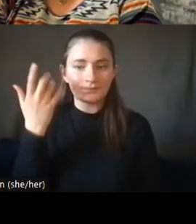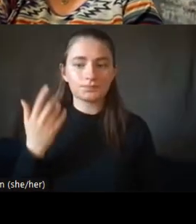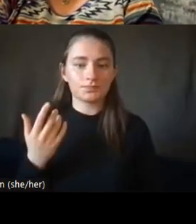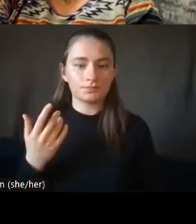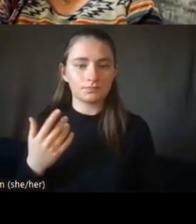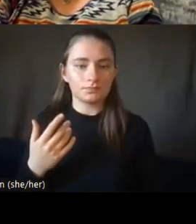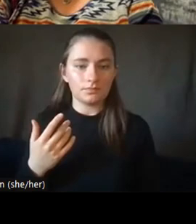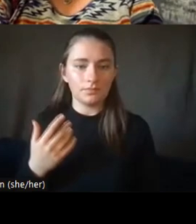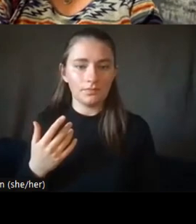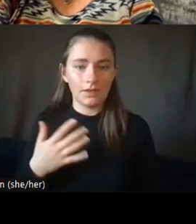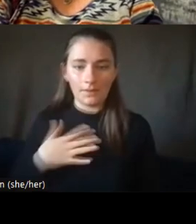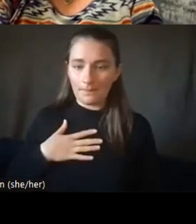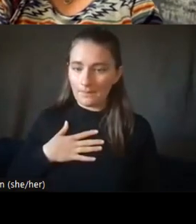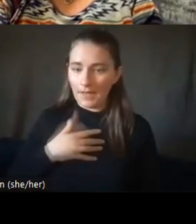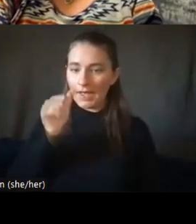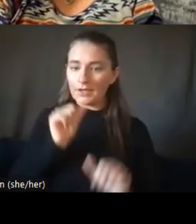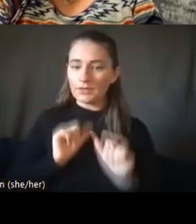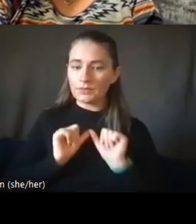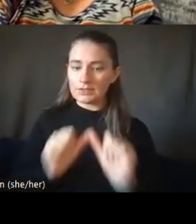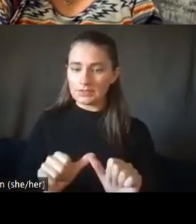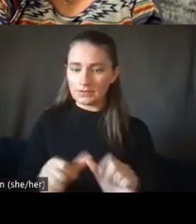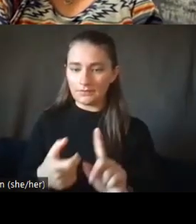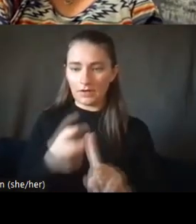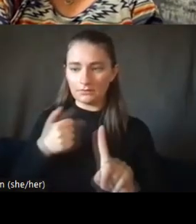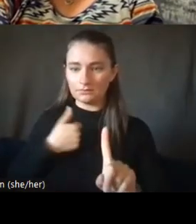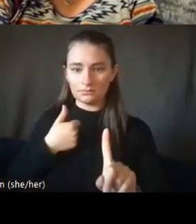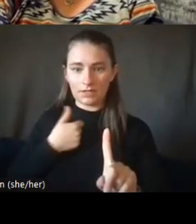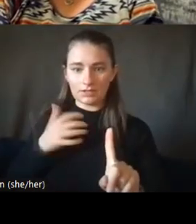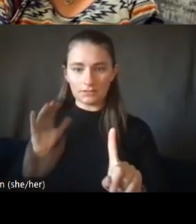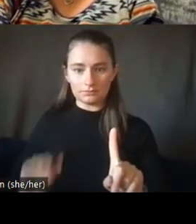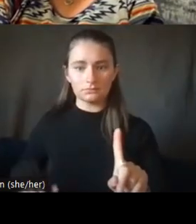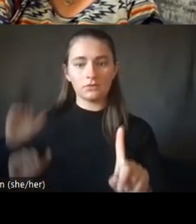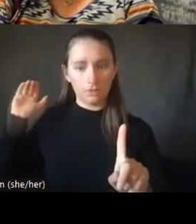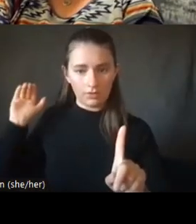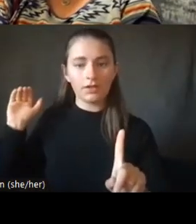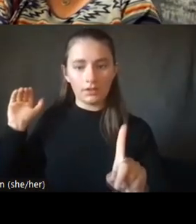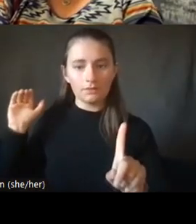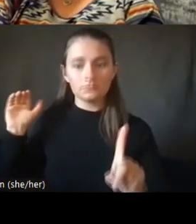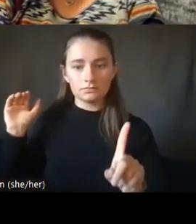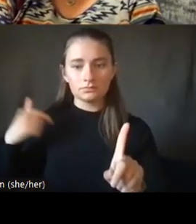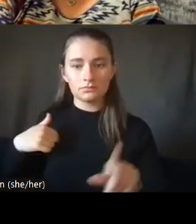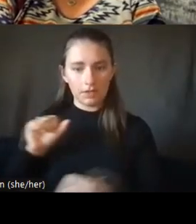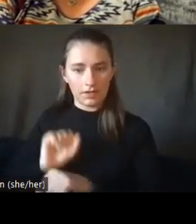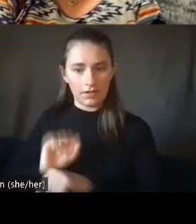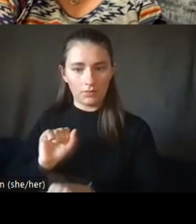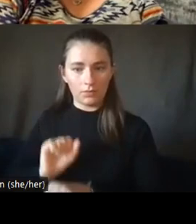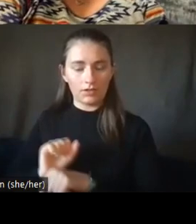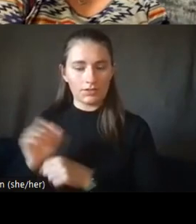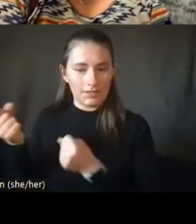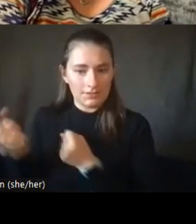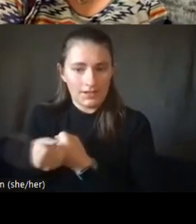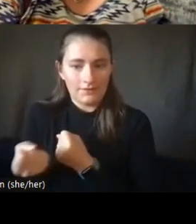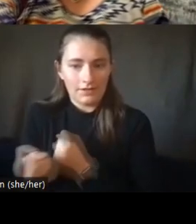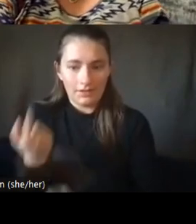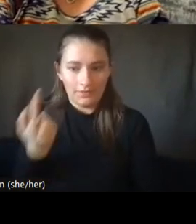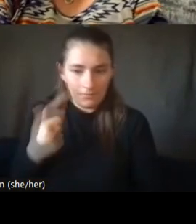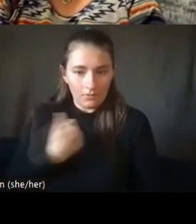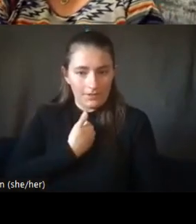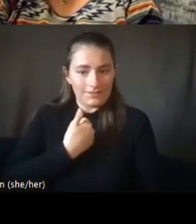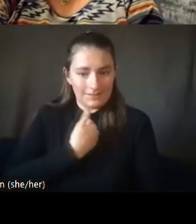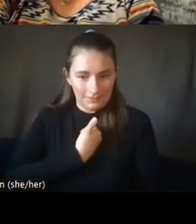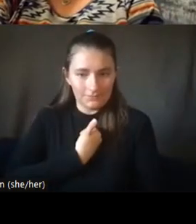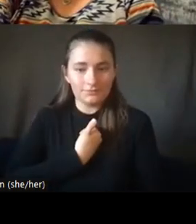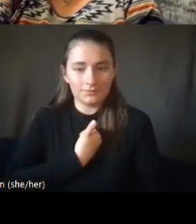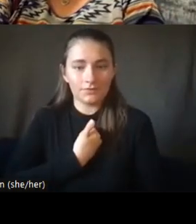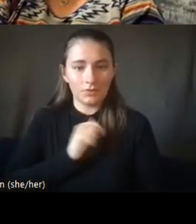get my resilience is from my own life experience and having worked as an advocate really for myself as